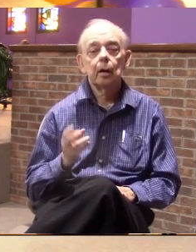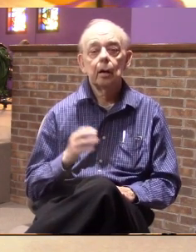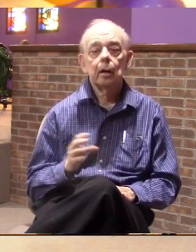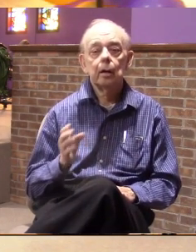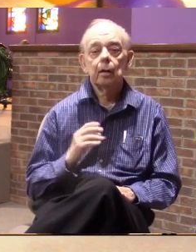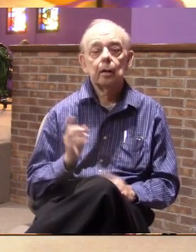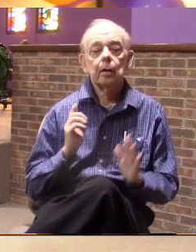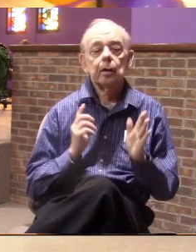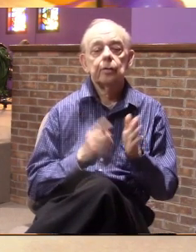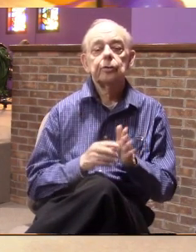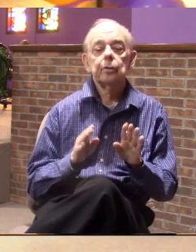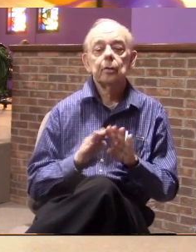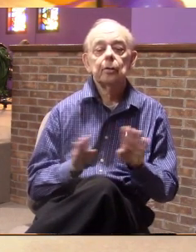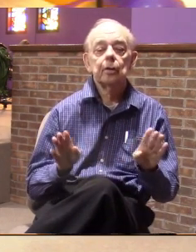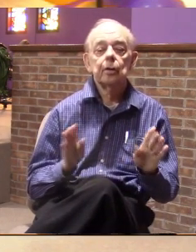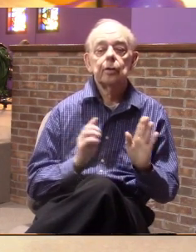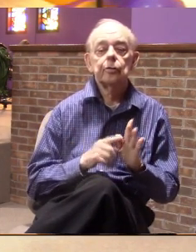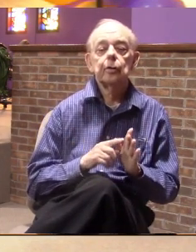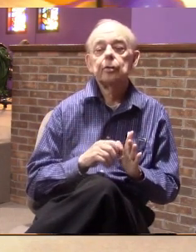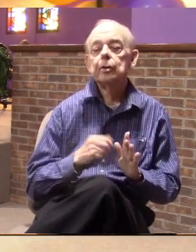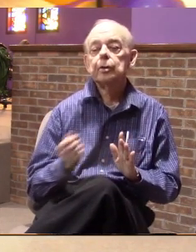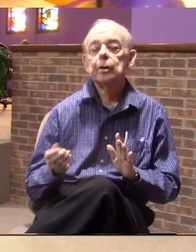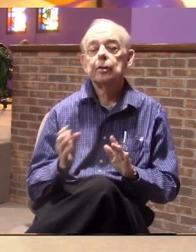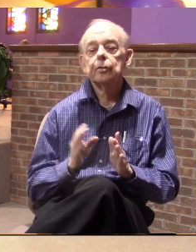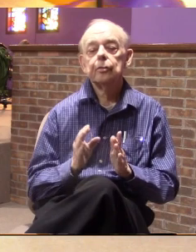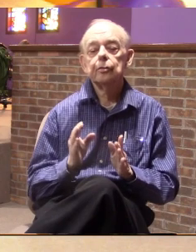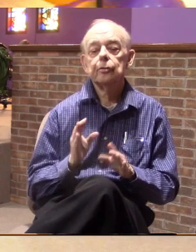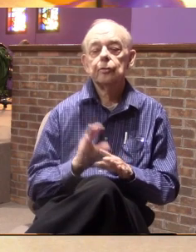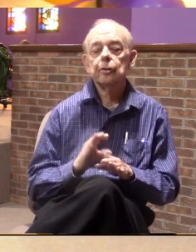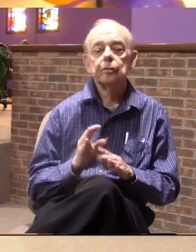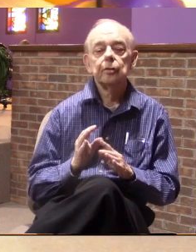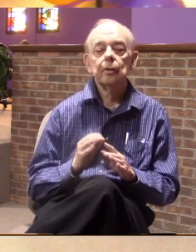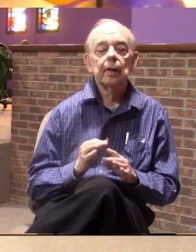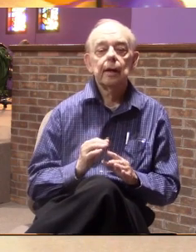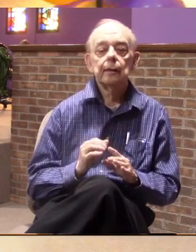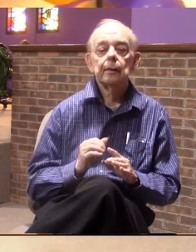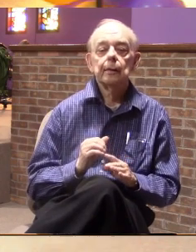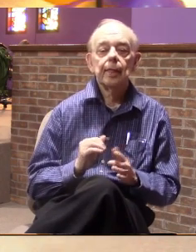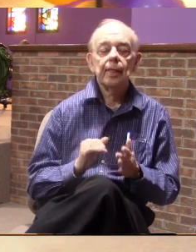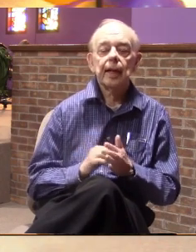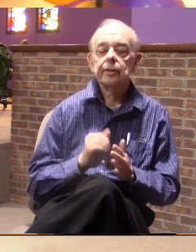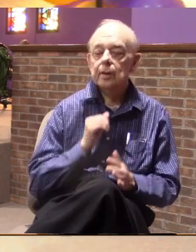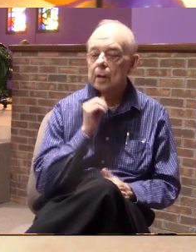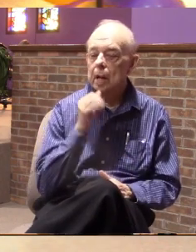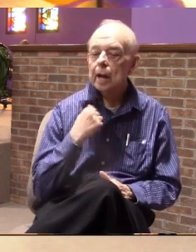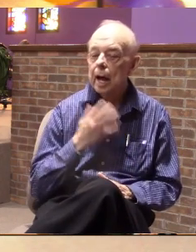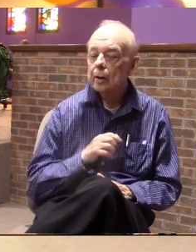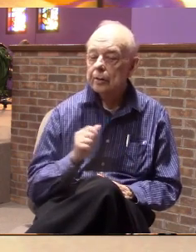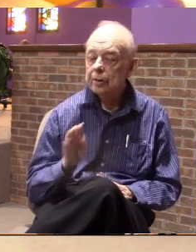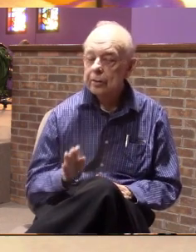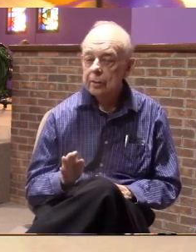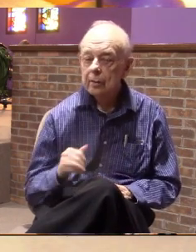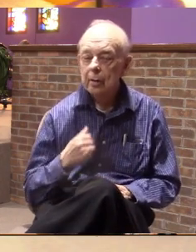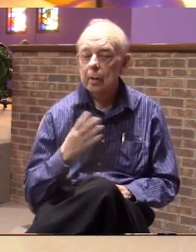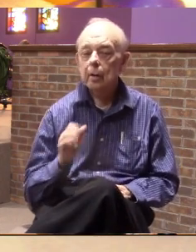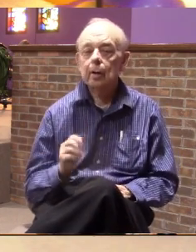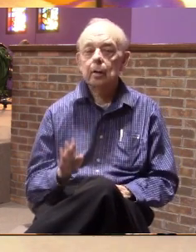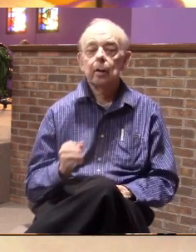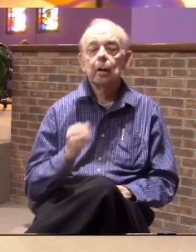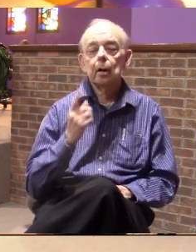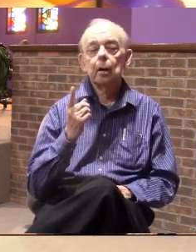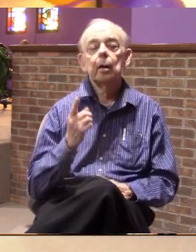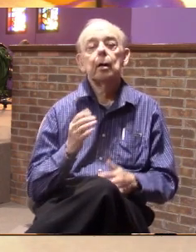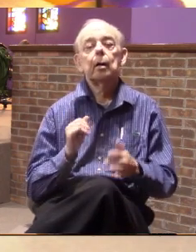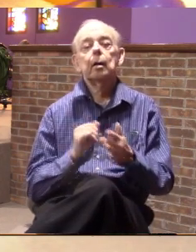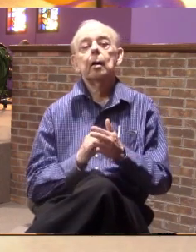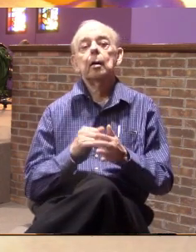show you the door and show you to another church somewhere. That's not our job. Our job is to understand